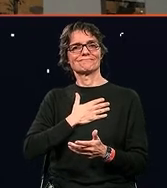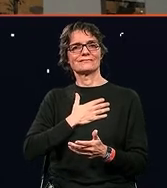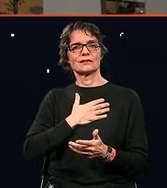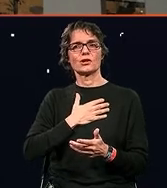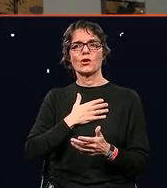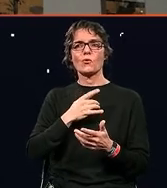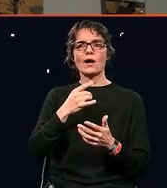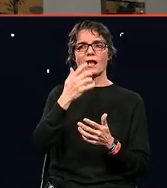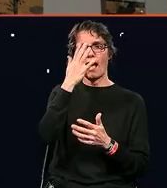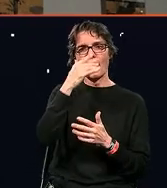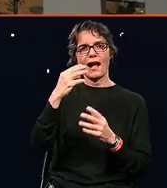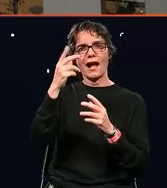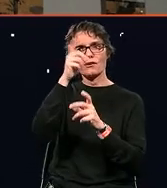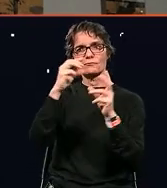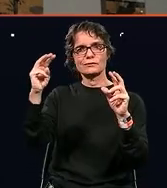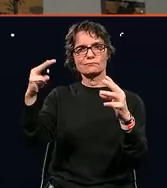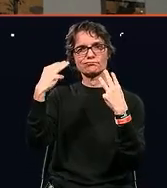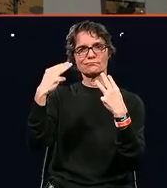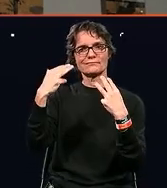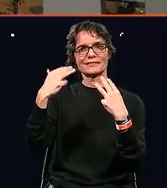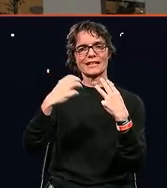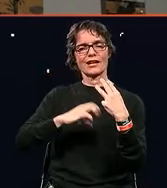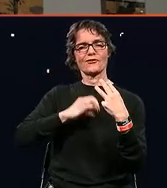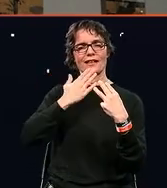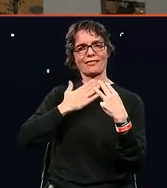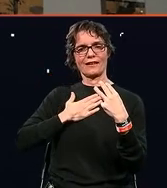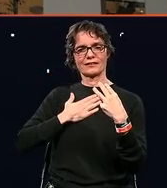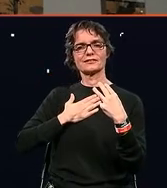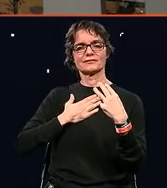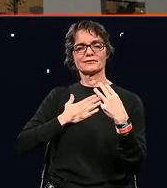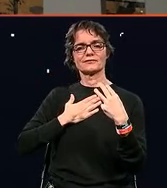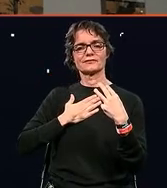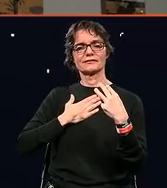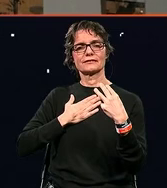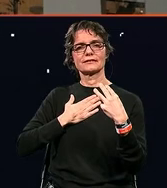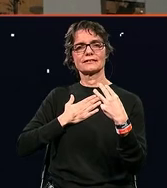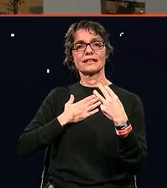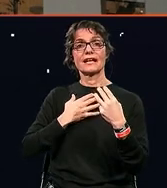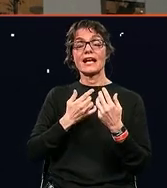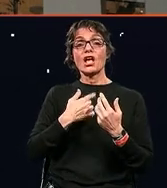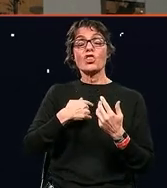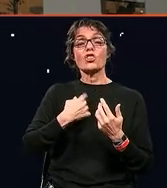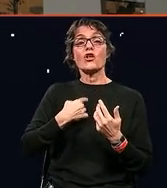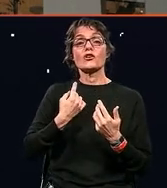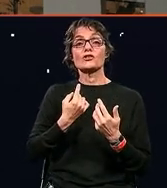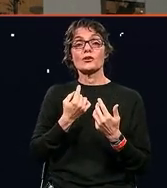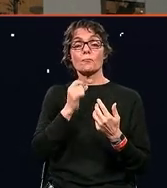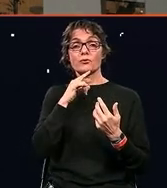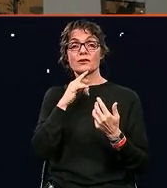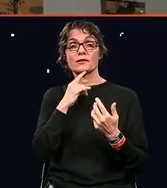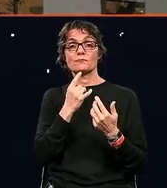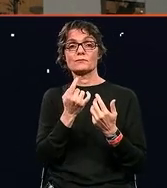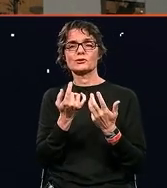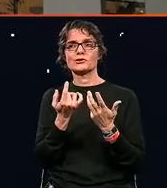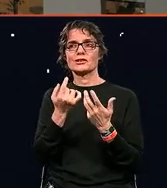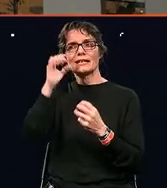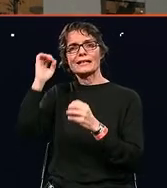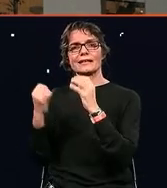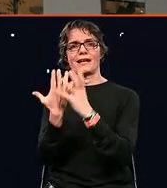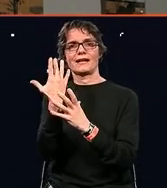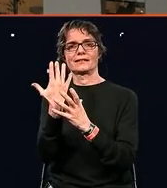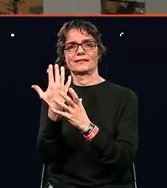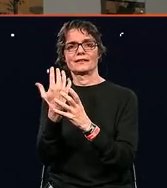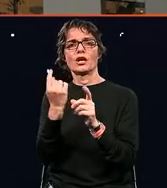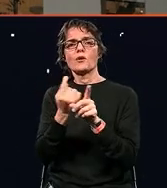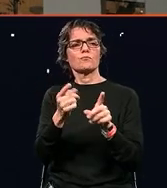trusted to experiment, do new things, things that computers cannot do, because we are original. As humans,